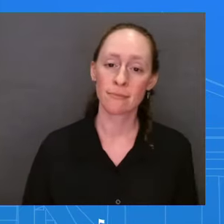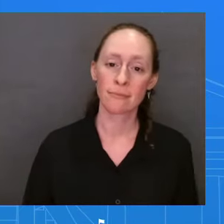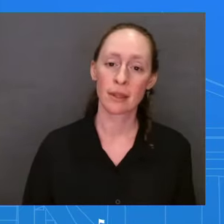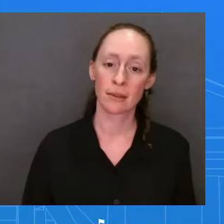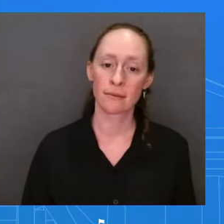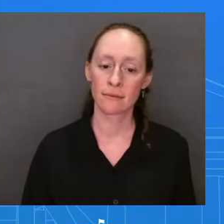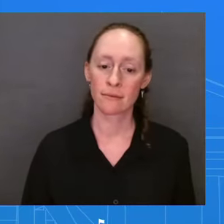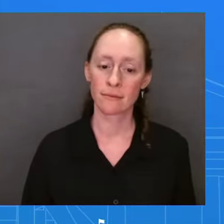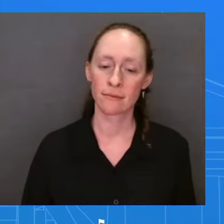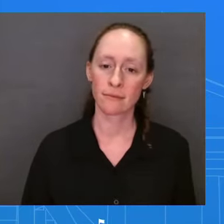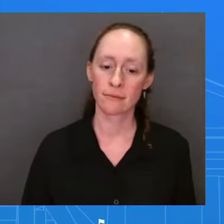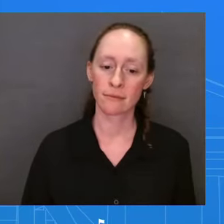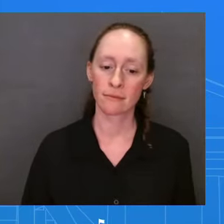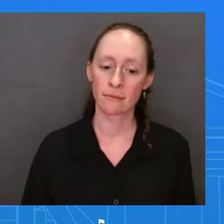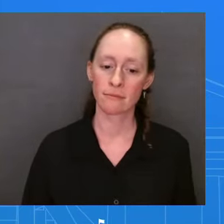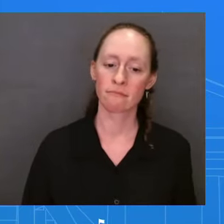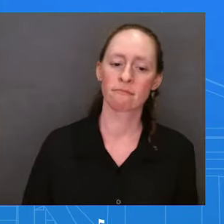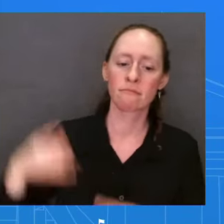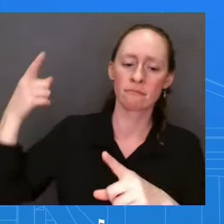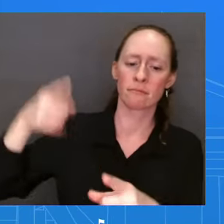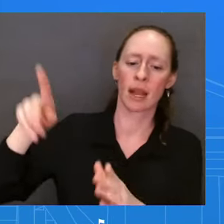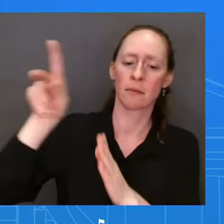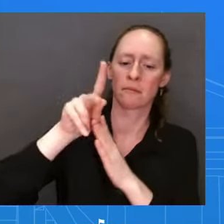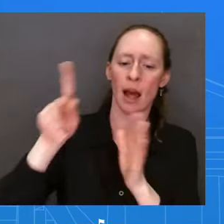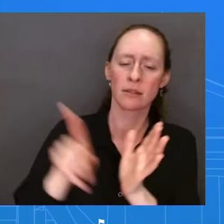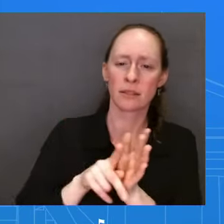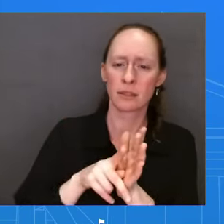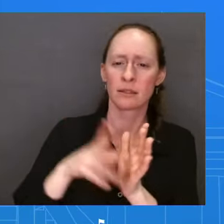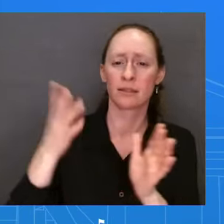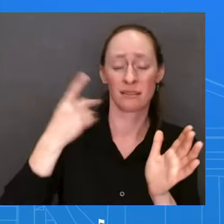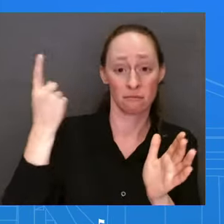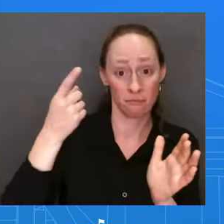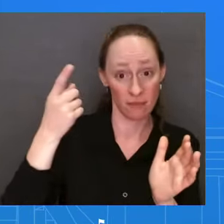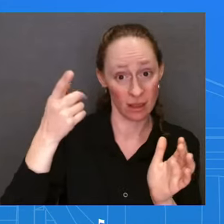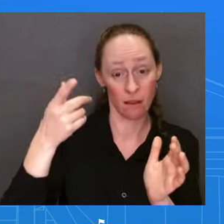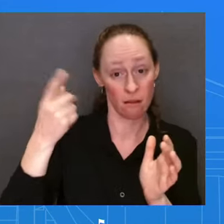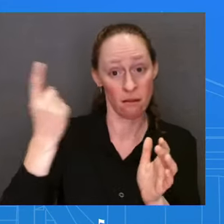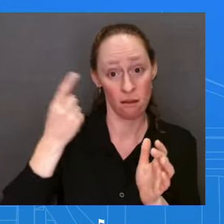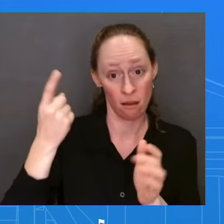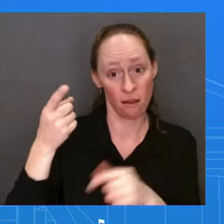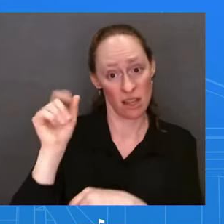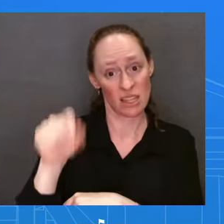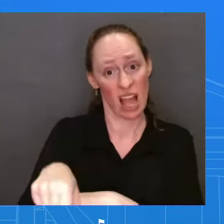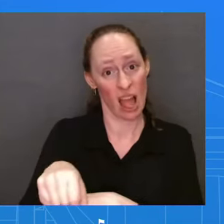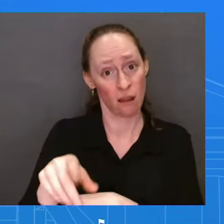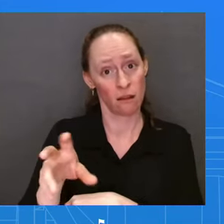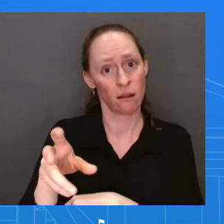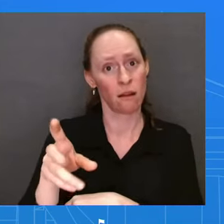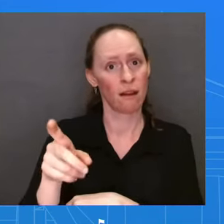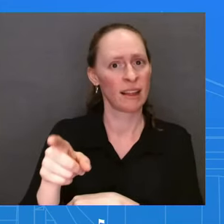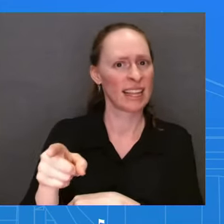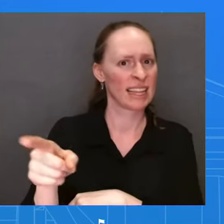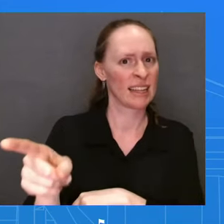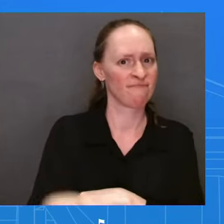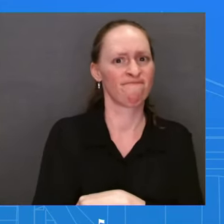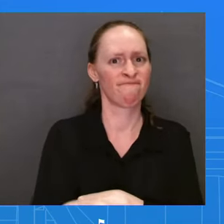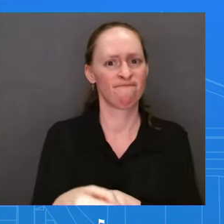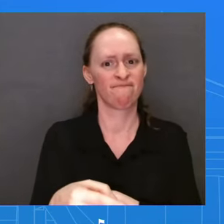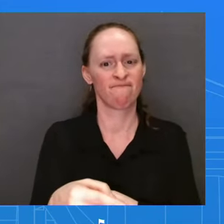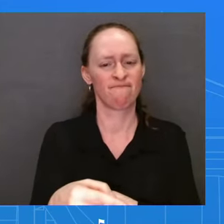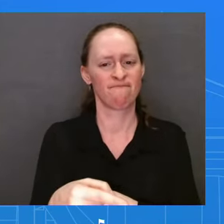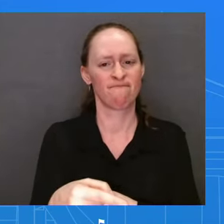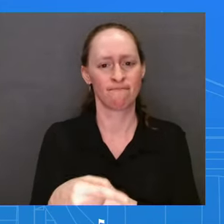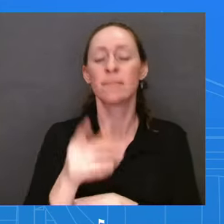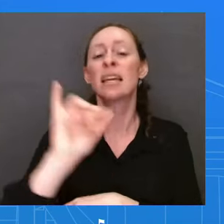do you consider that the use of lethal force against, you know, he says drug cartels, do you consider that draconian going too far? I haven't seen